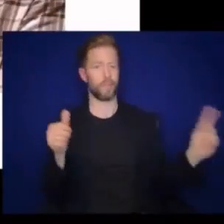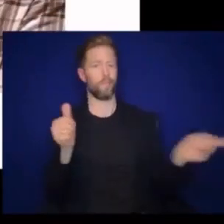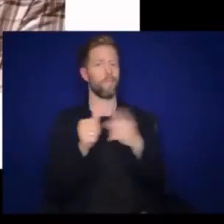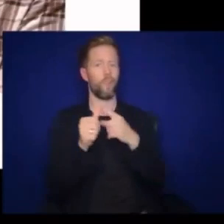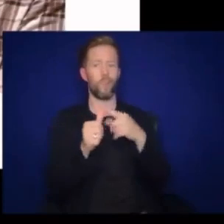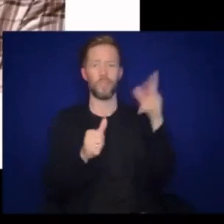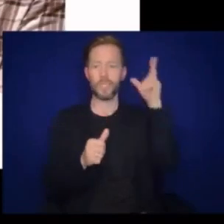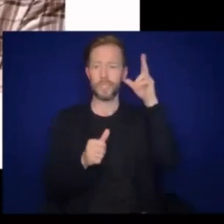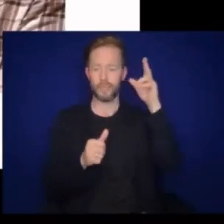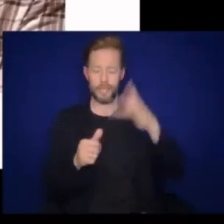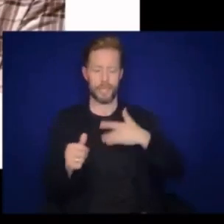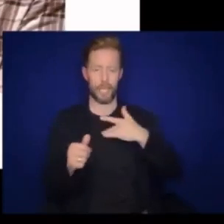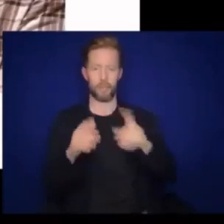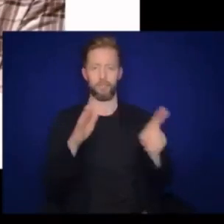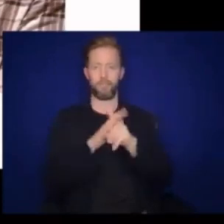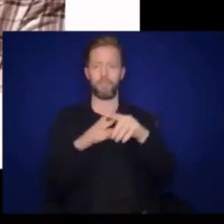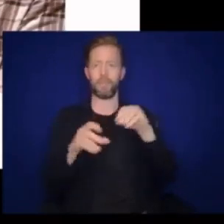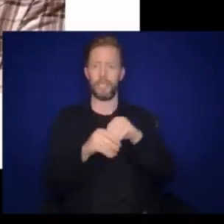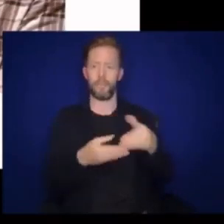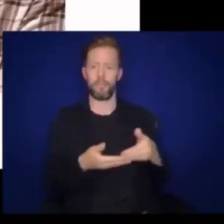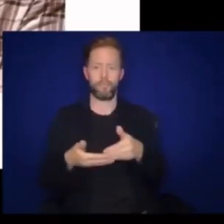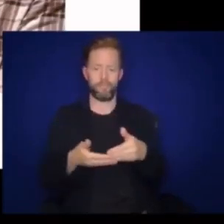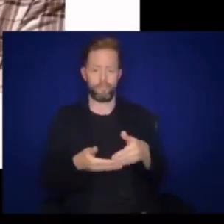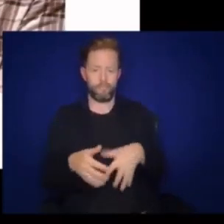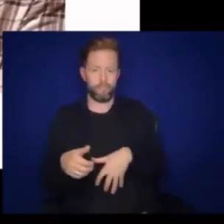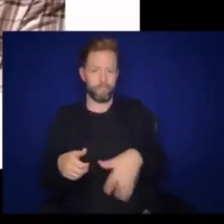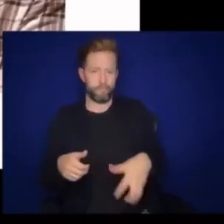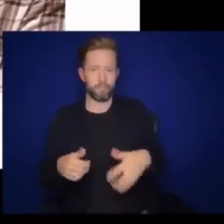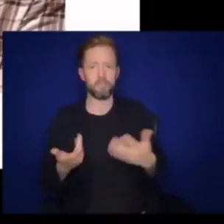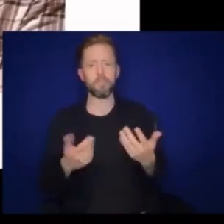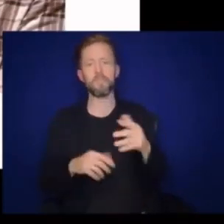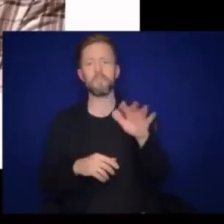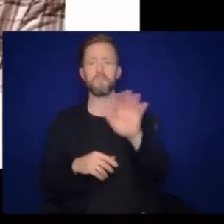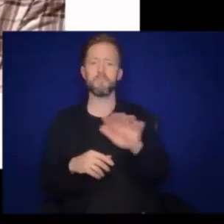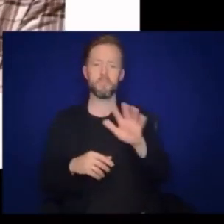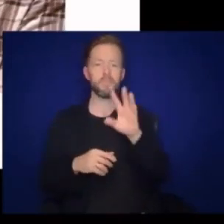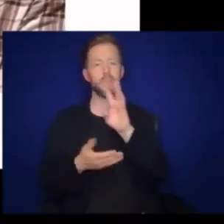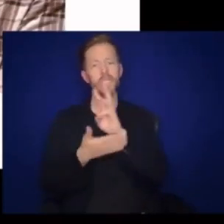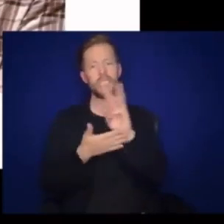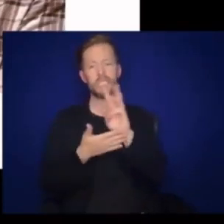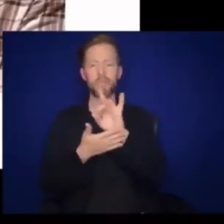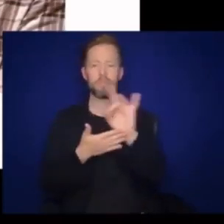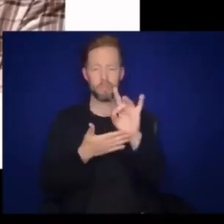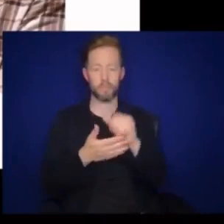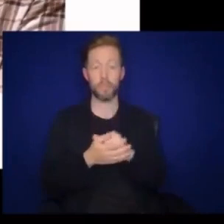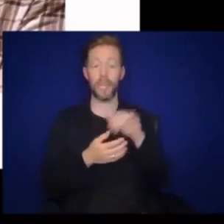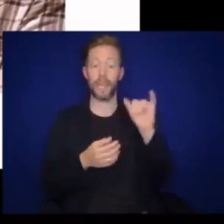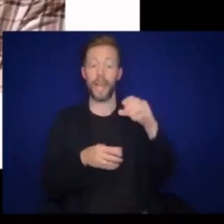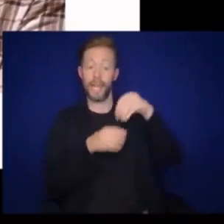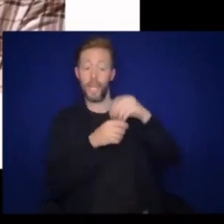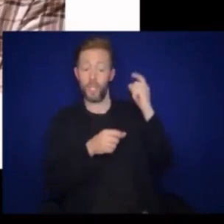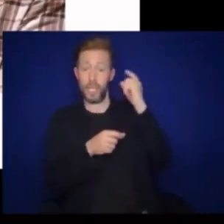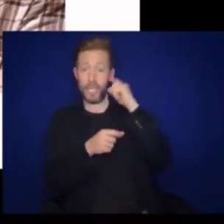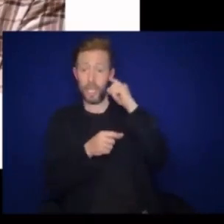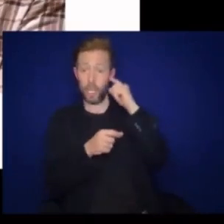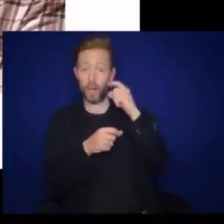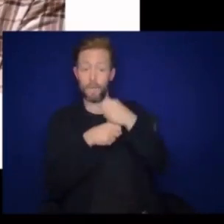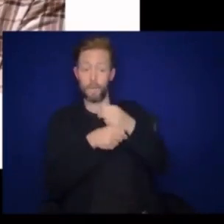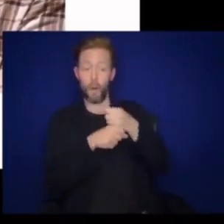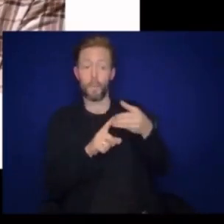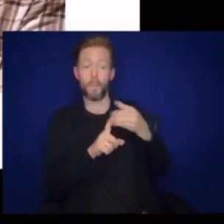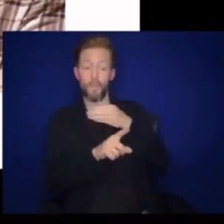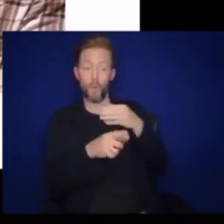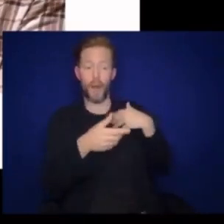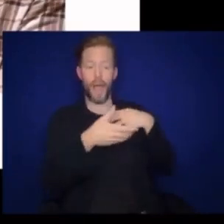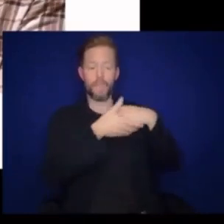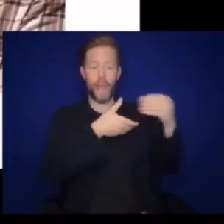sense to form in utero, around 16 to 18 weeks gestation. The inner ear is formed before the fetus even has